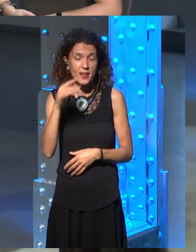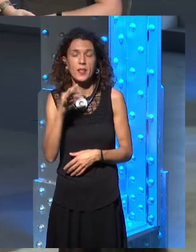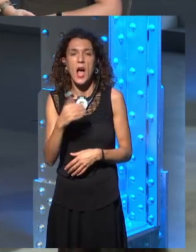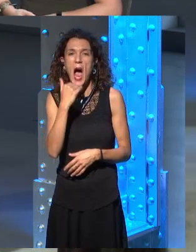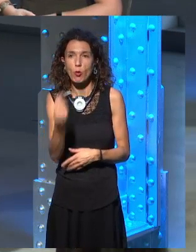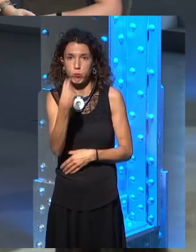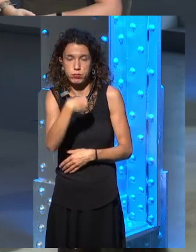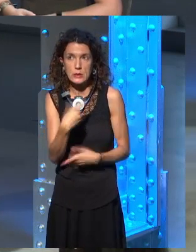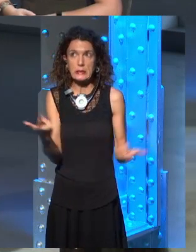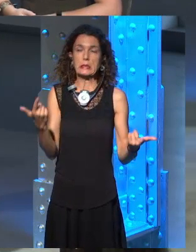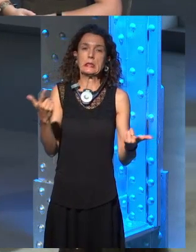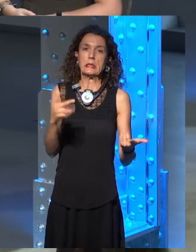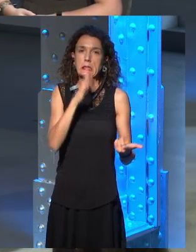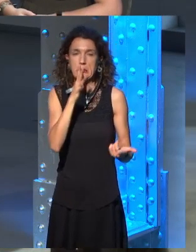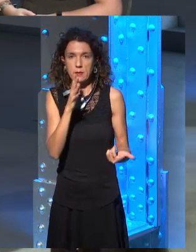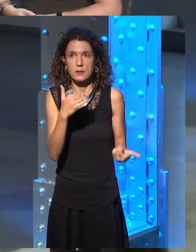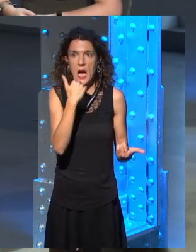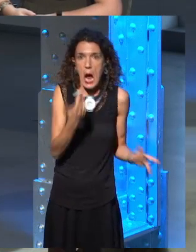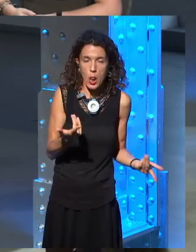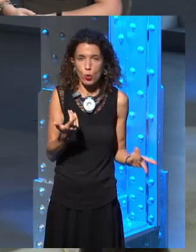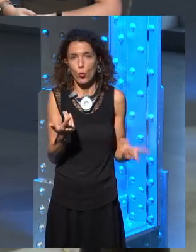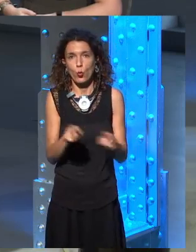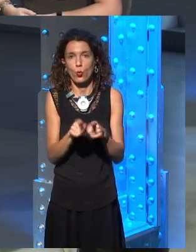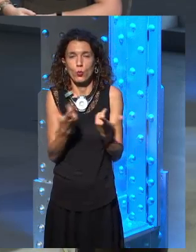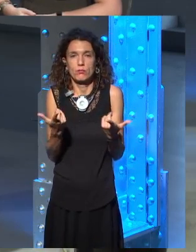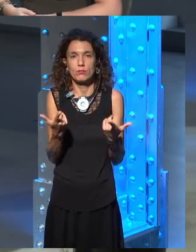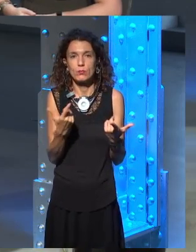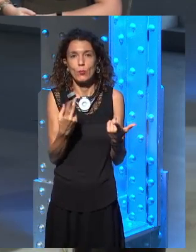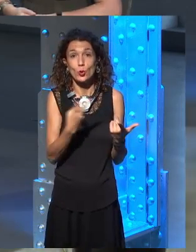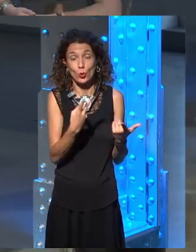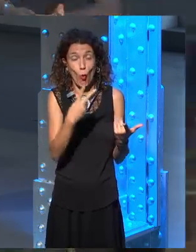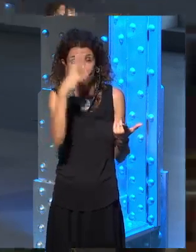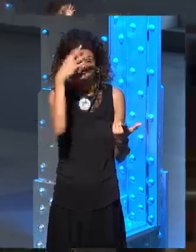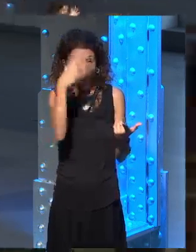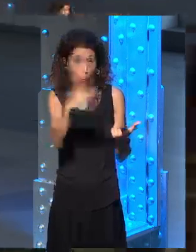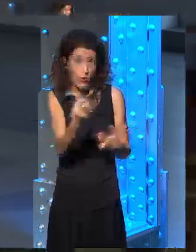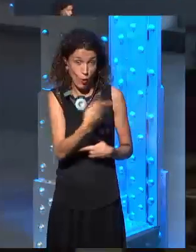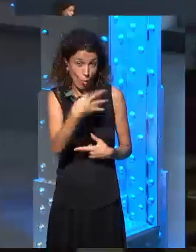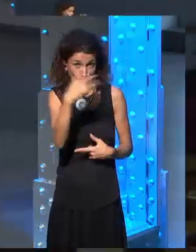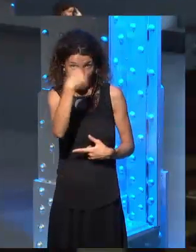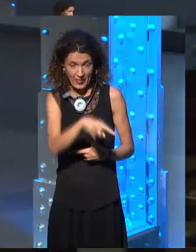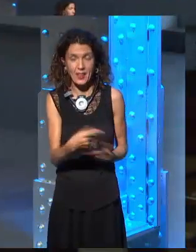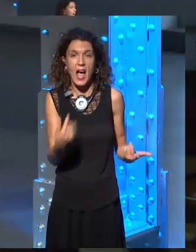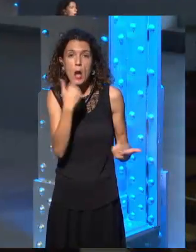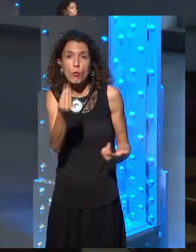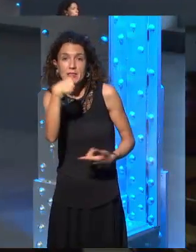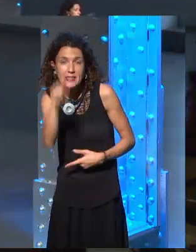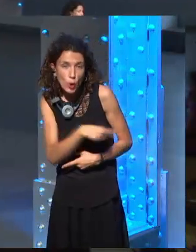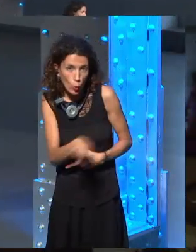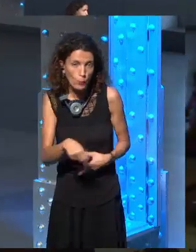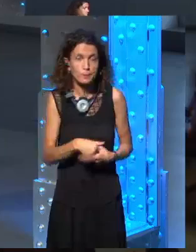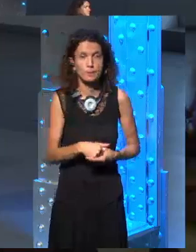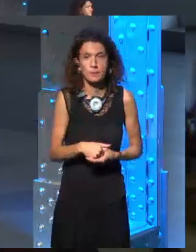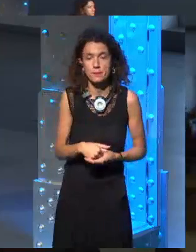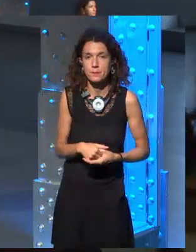So, as he was so passionate, maybe he thought, well, this is too much and you are the only ones who